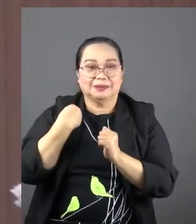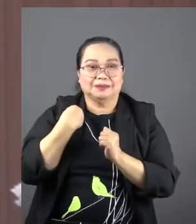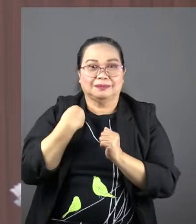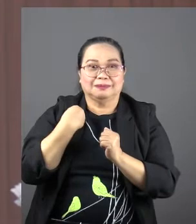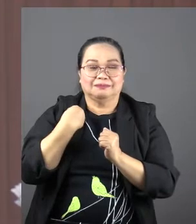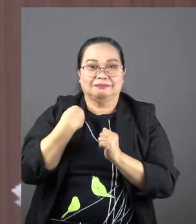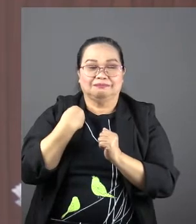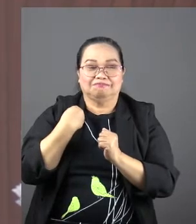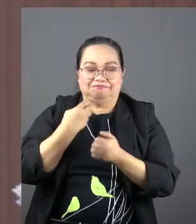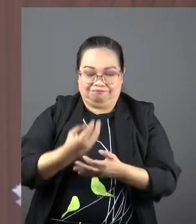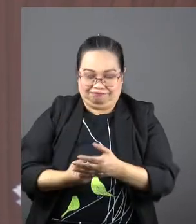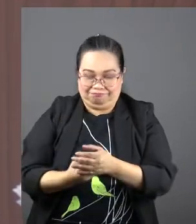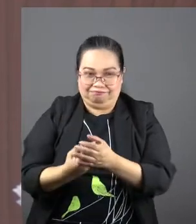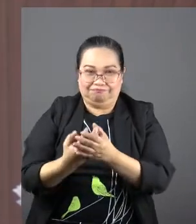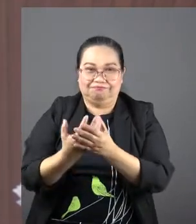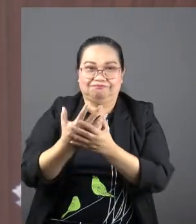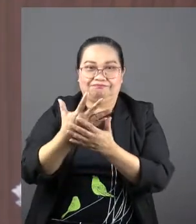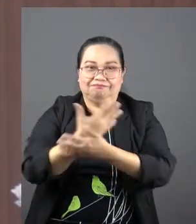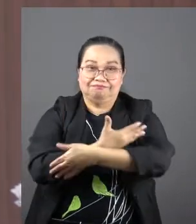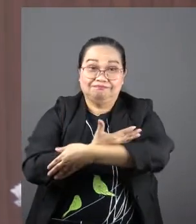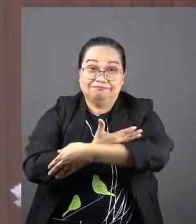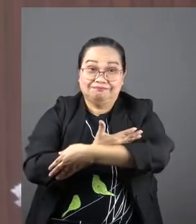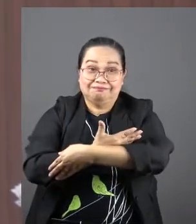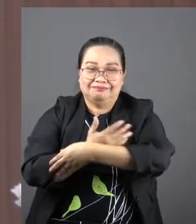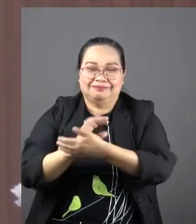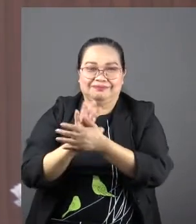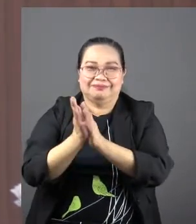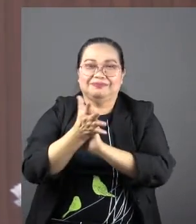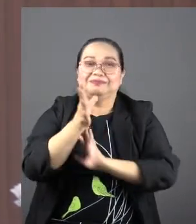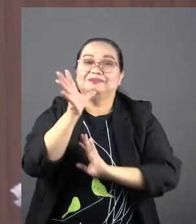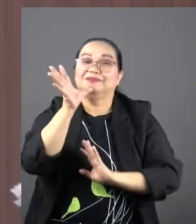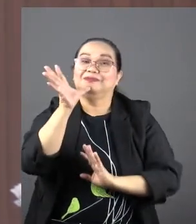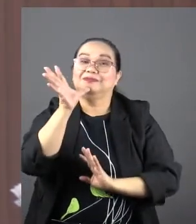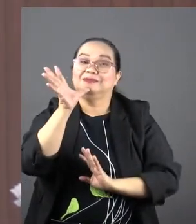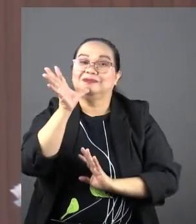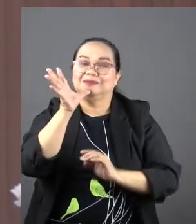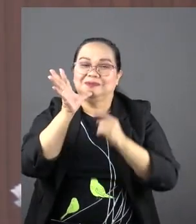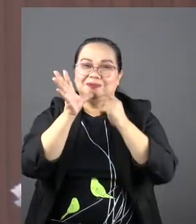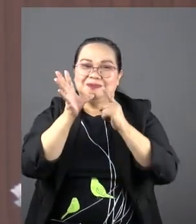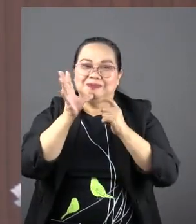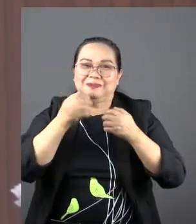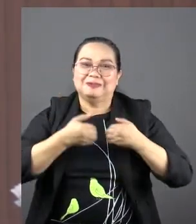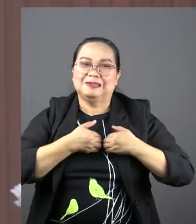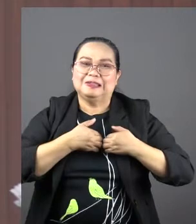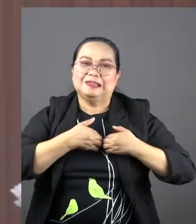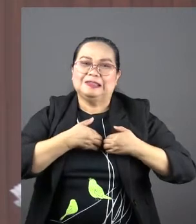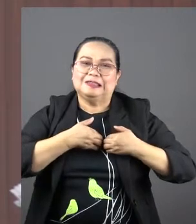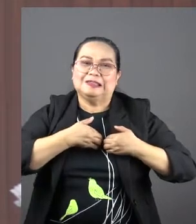raising this child and being his mother will tear your heart apart.